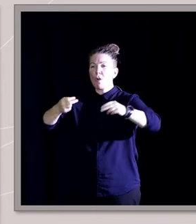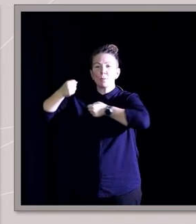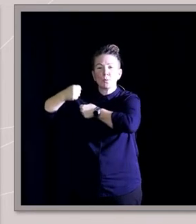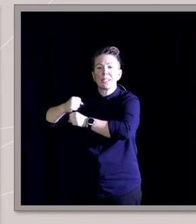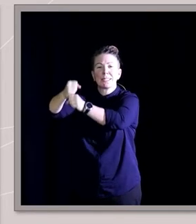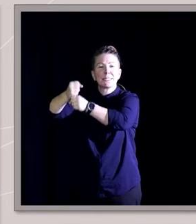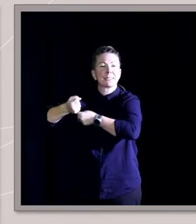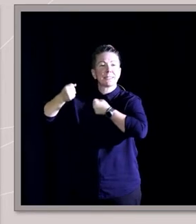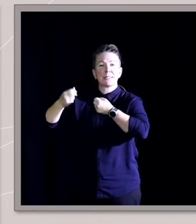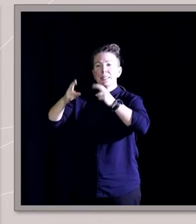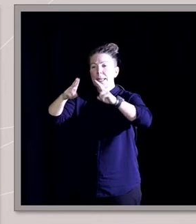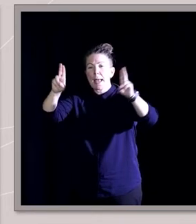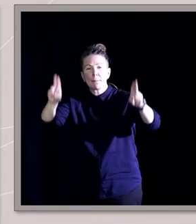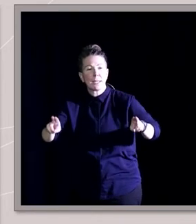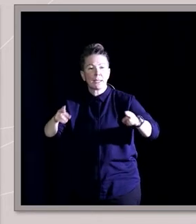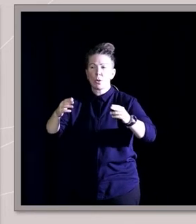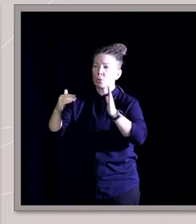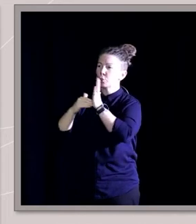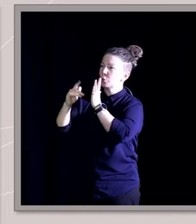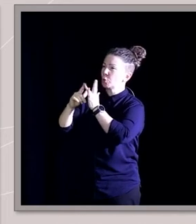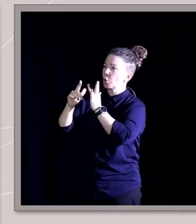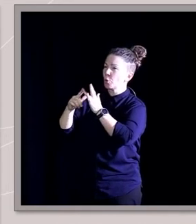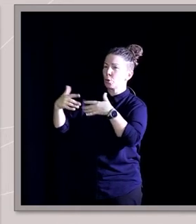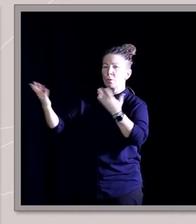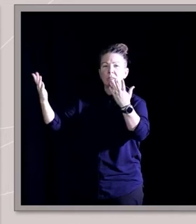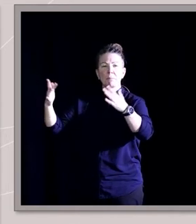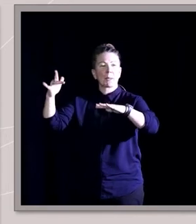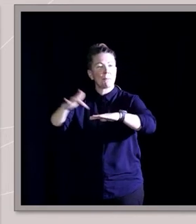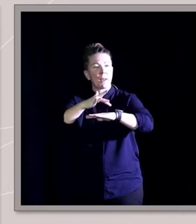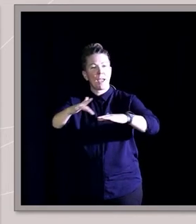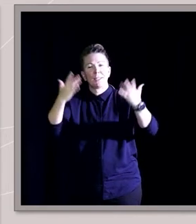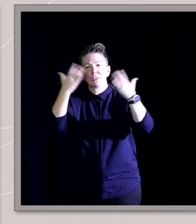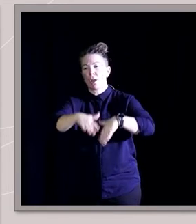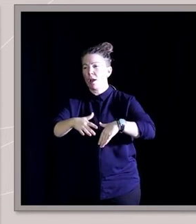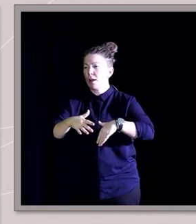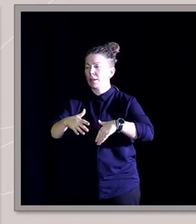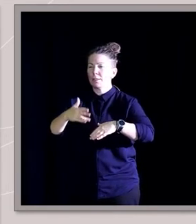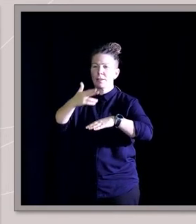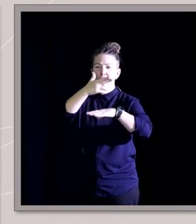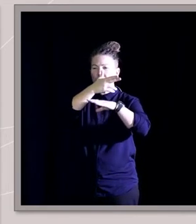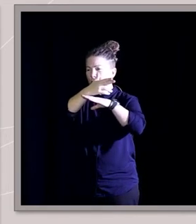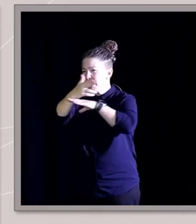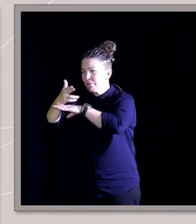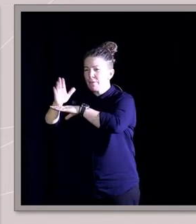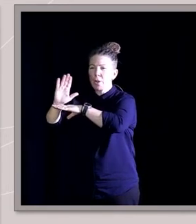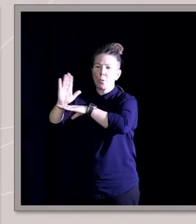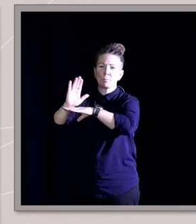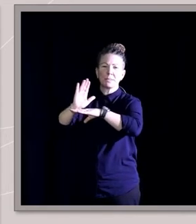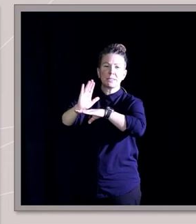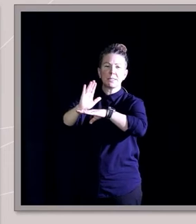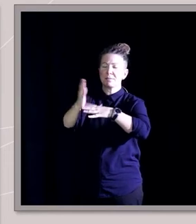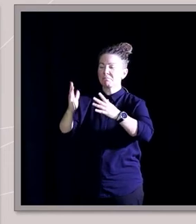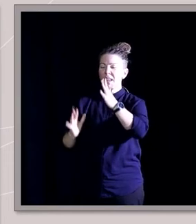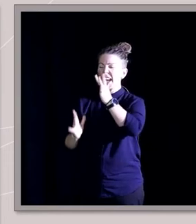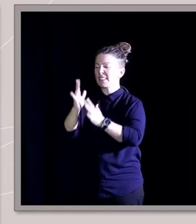or go to the Dubbo Zoo or put on play nights, shoot films, all kinds of